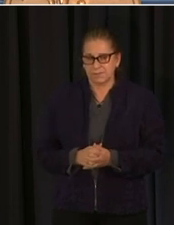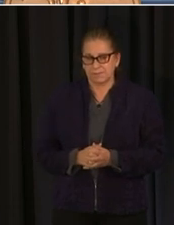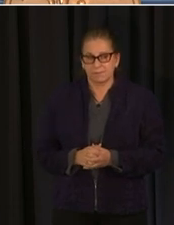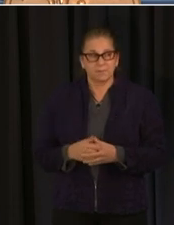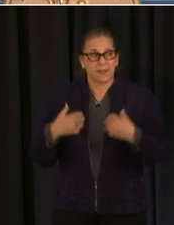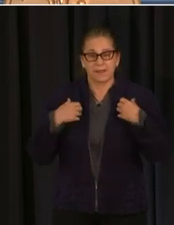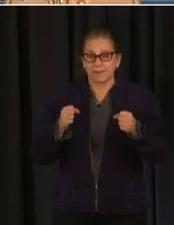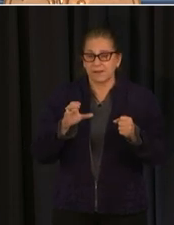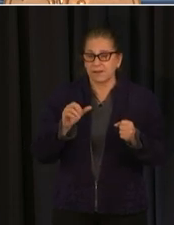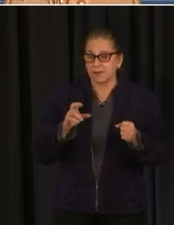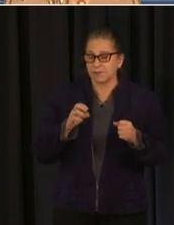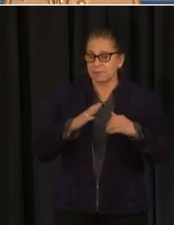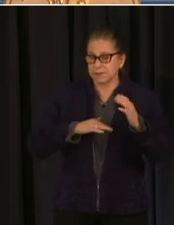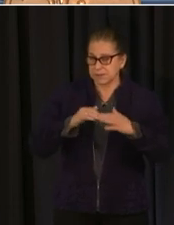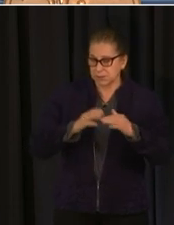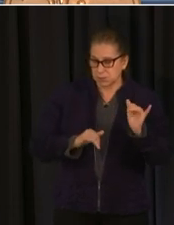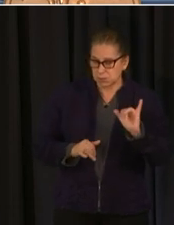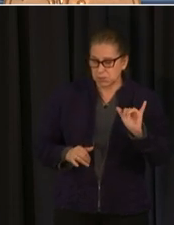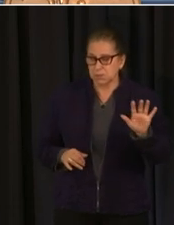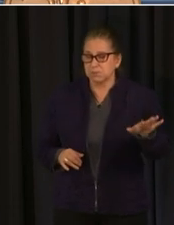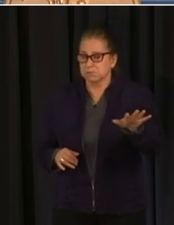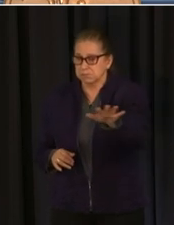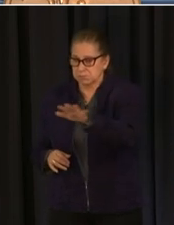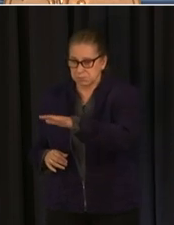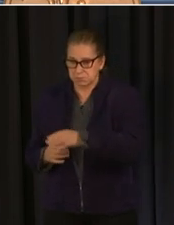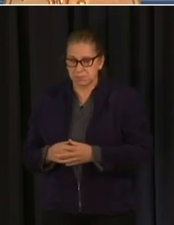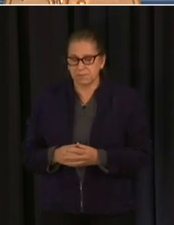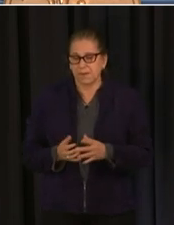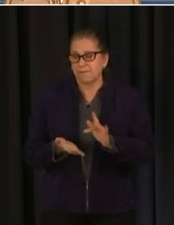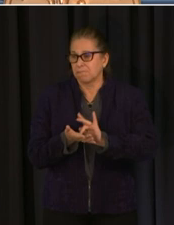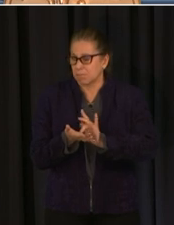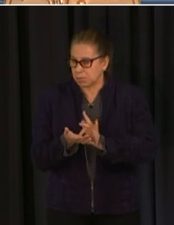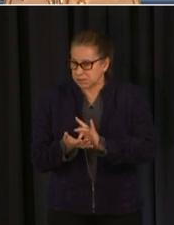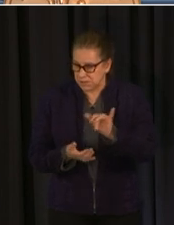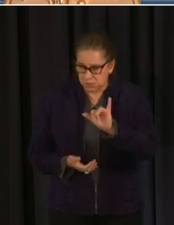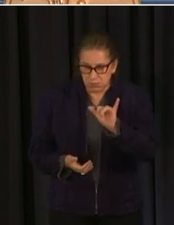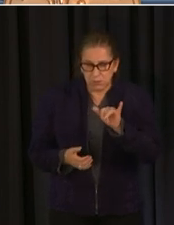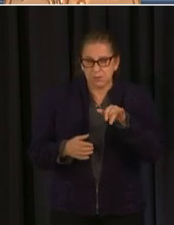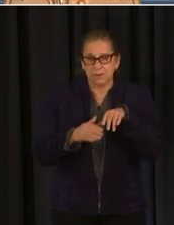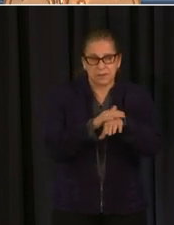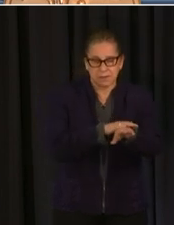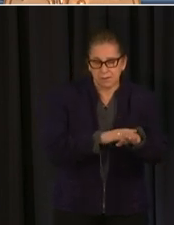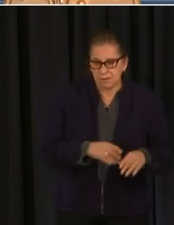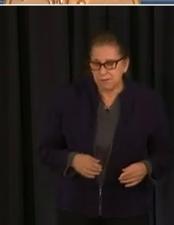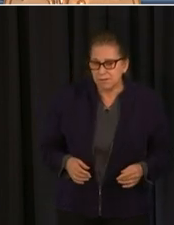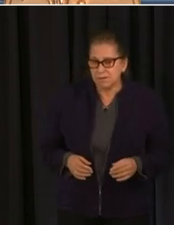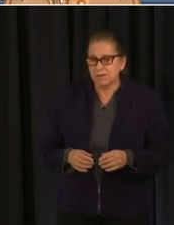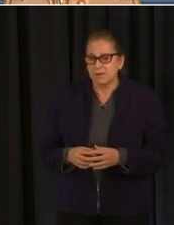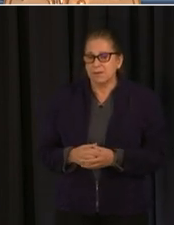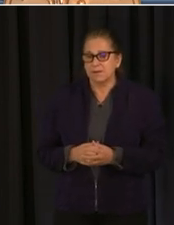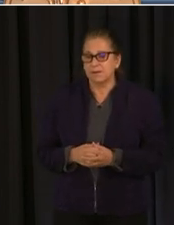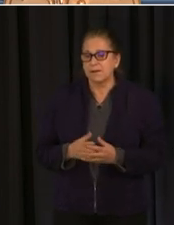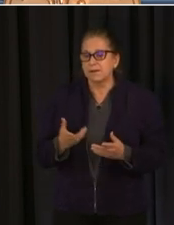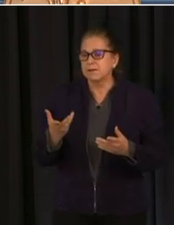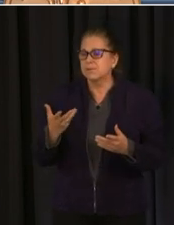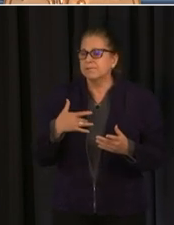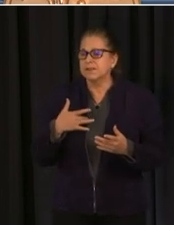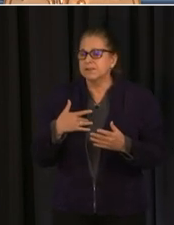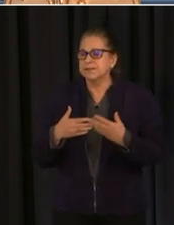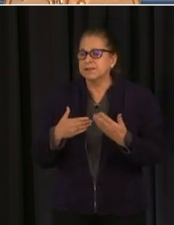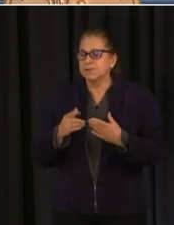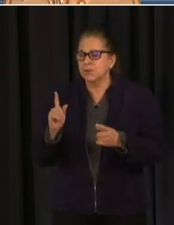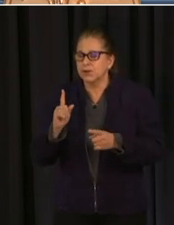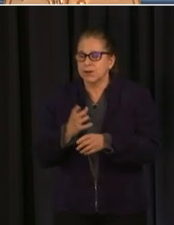health care facilities and pharmacies are providing uh very easy to get vaccines